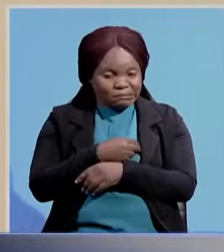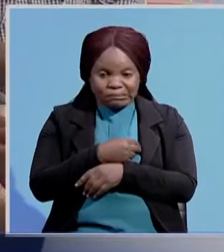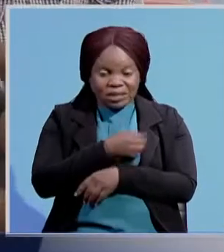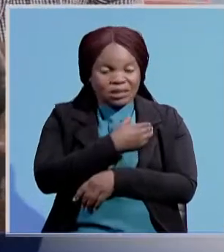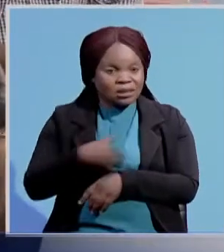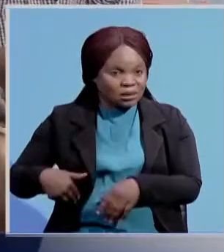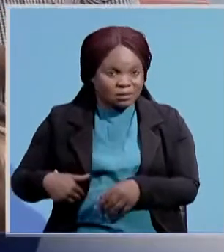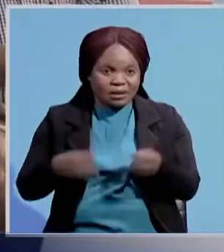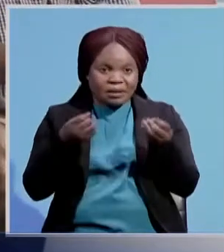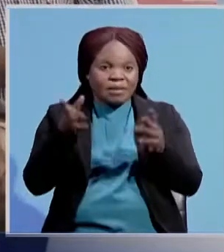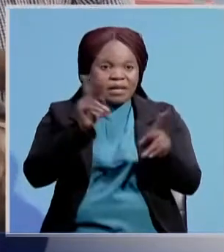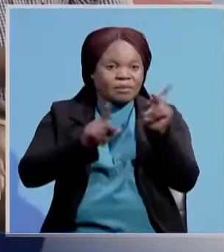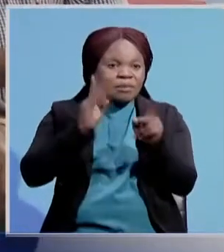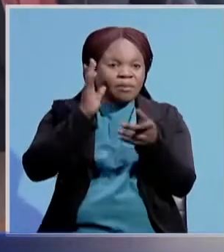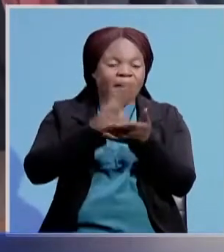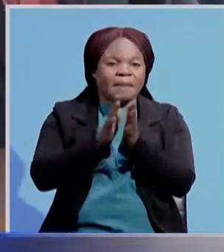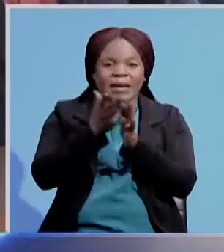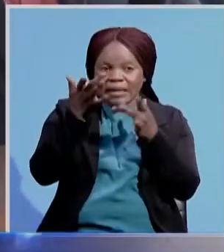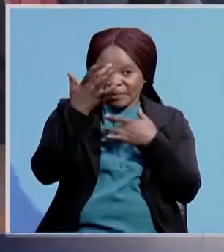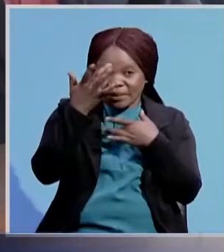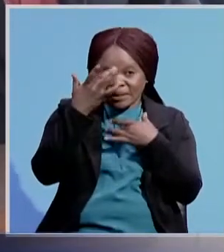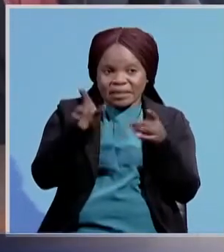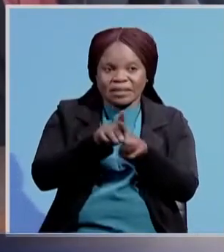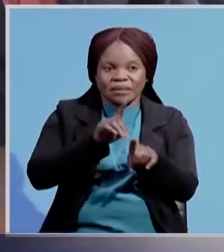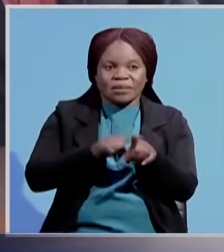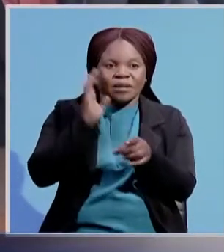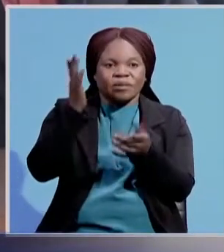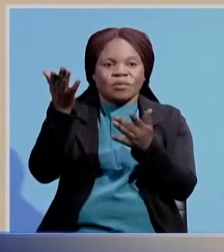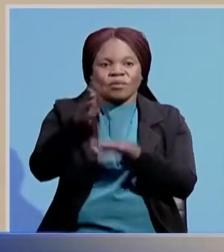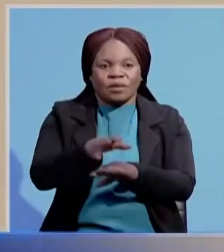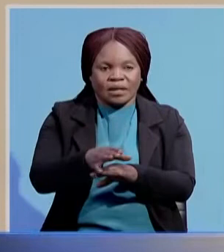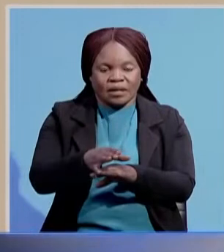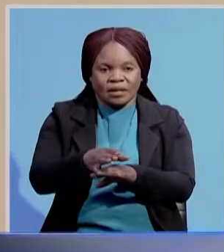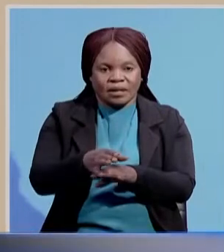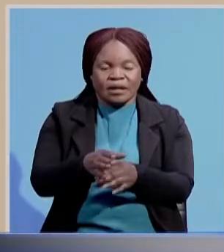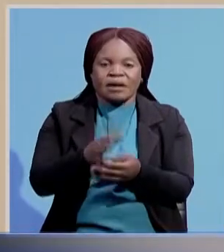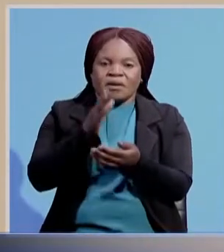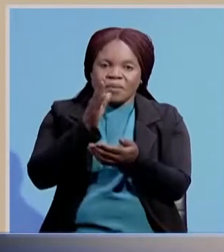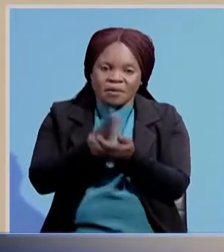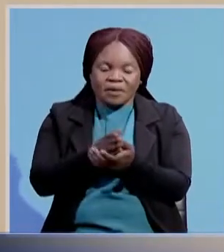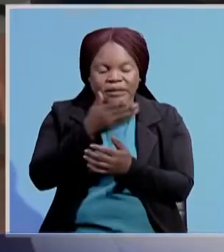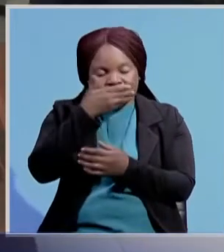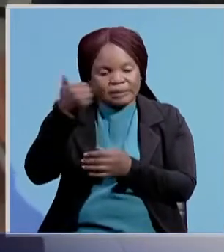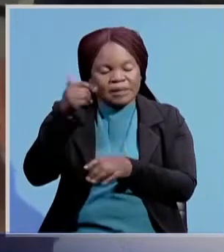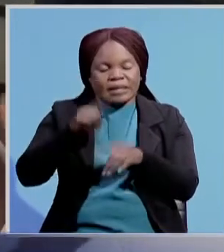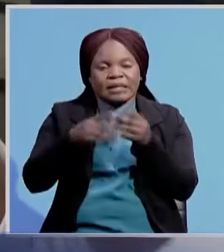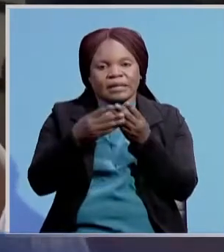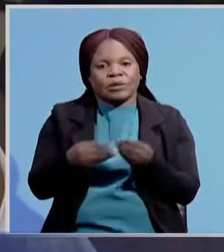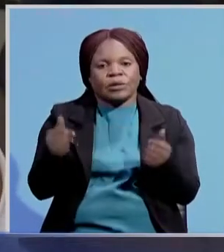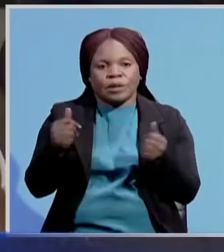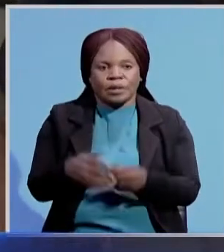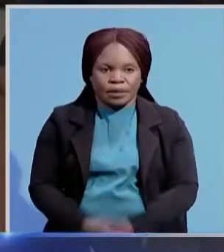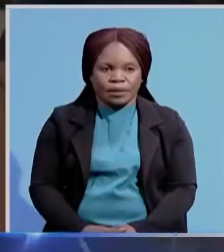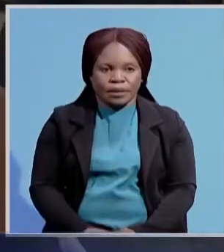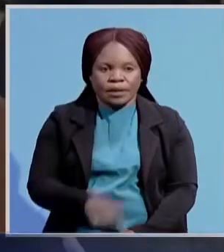A lot of people are going to get sick and they will die. Prevention is better than cure. And ZNBC